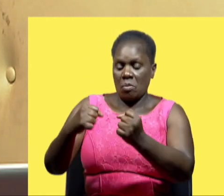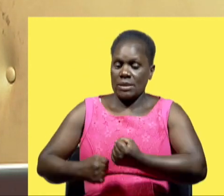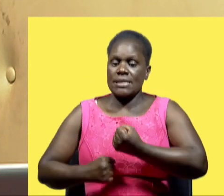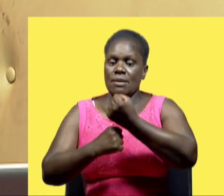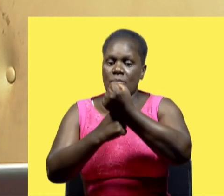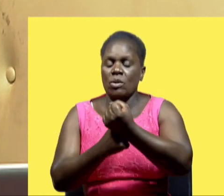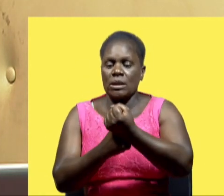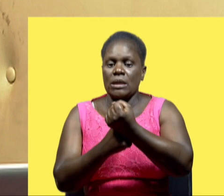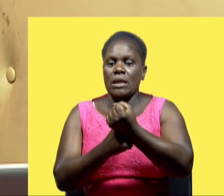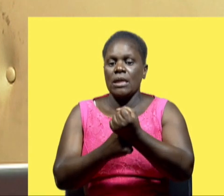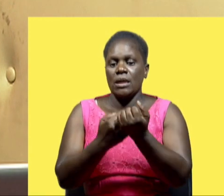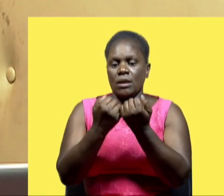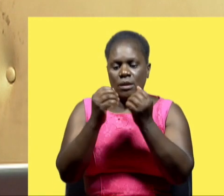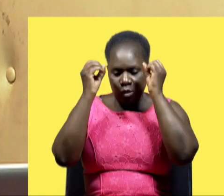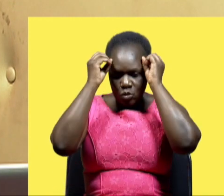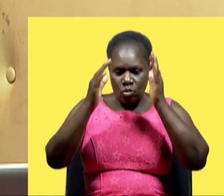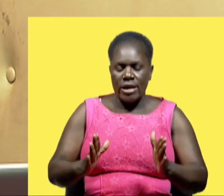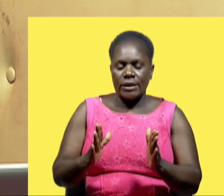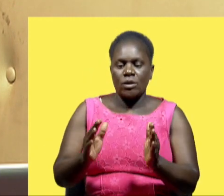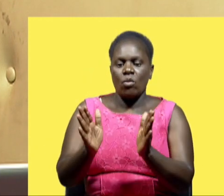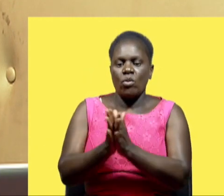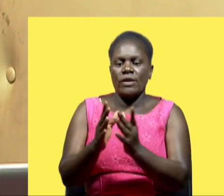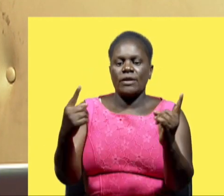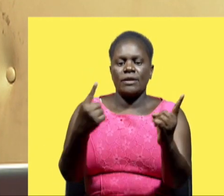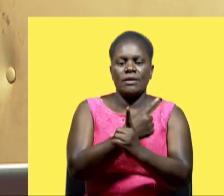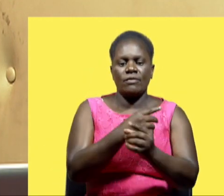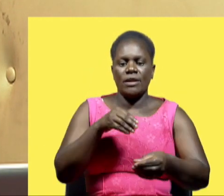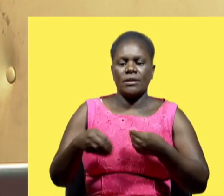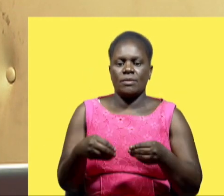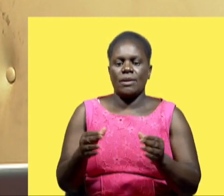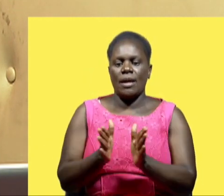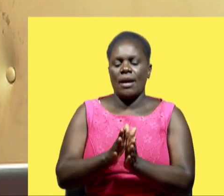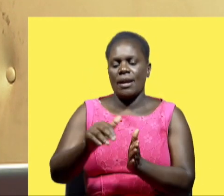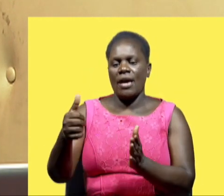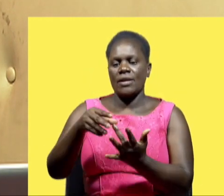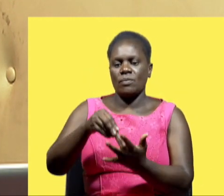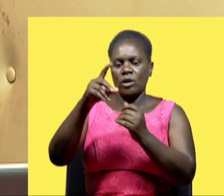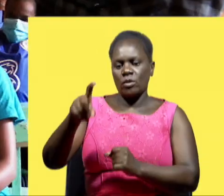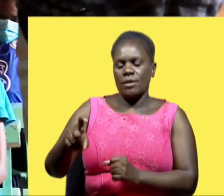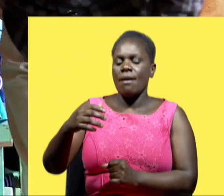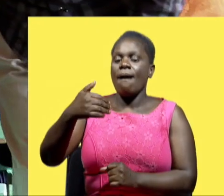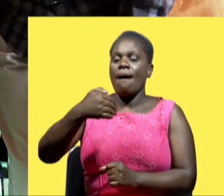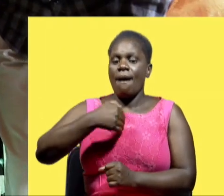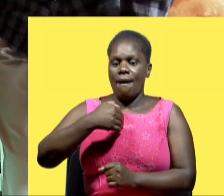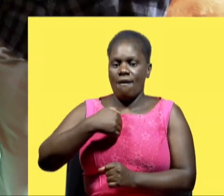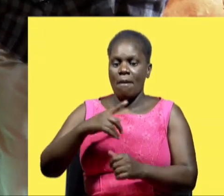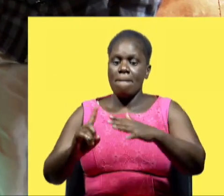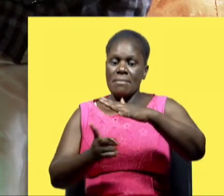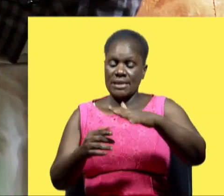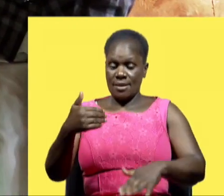they are able to support learners with the different disabilities and other special needs we have